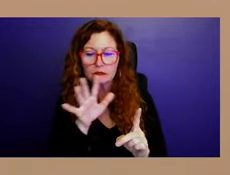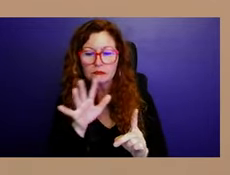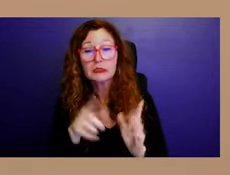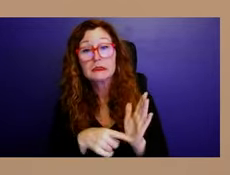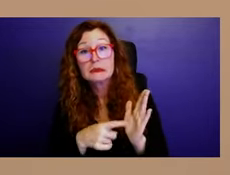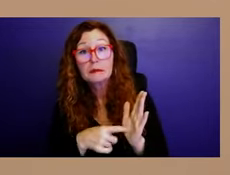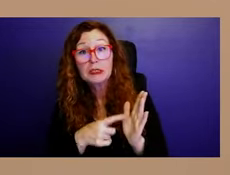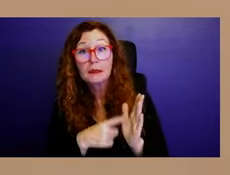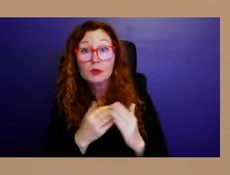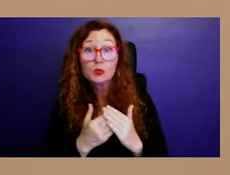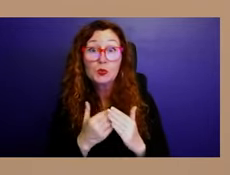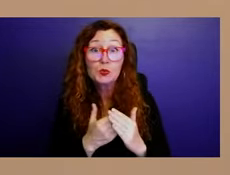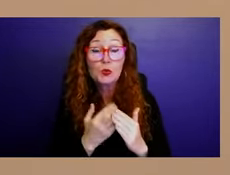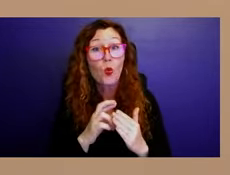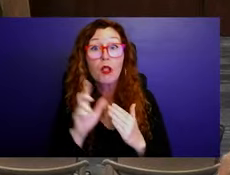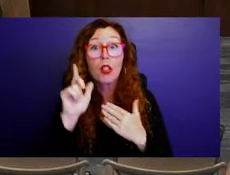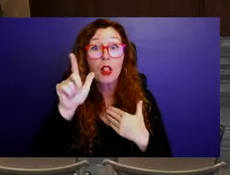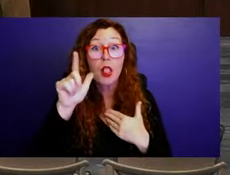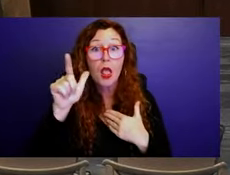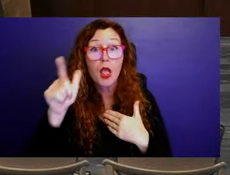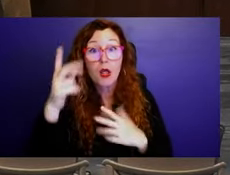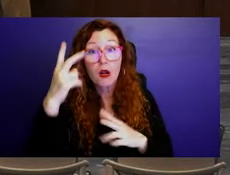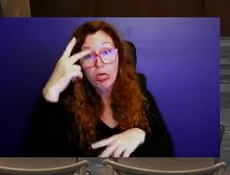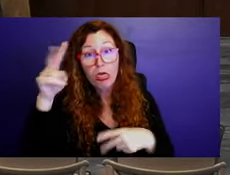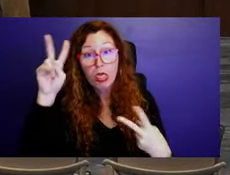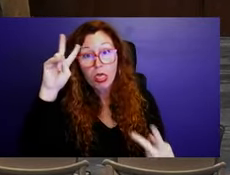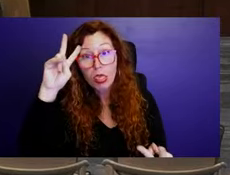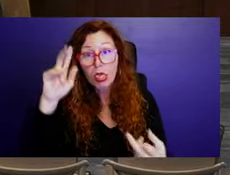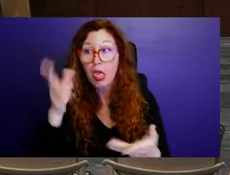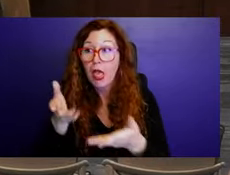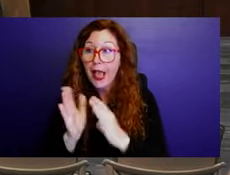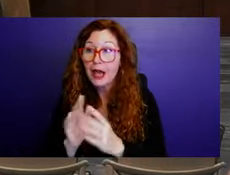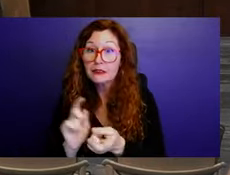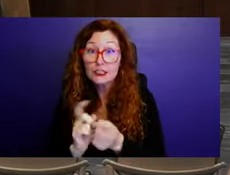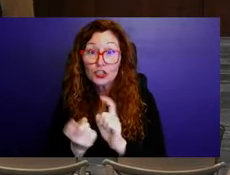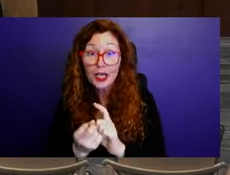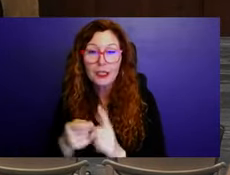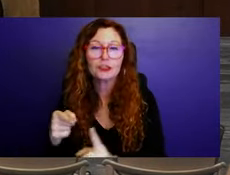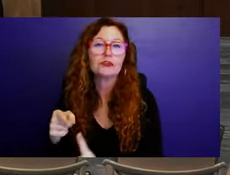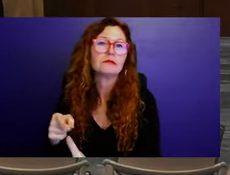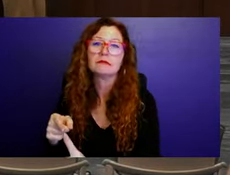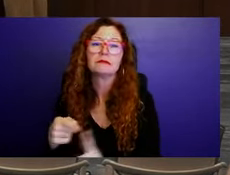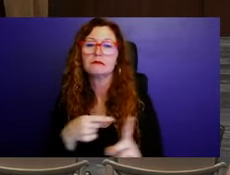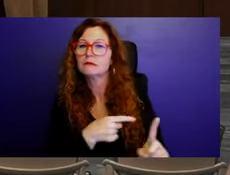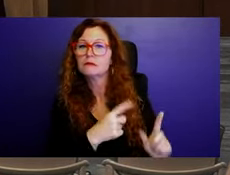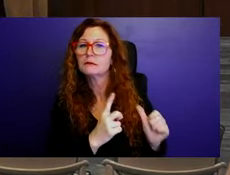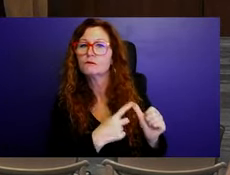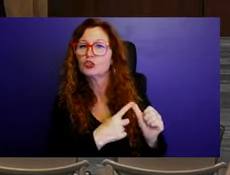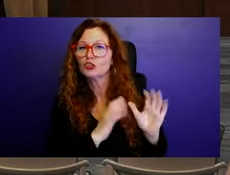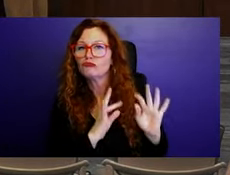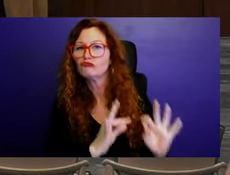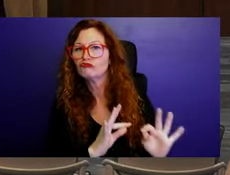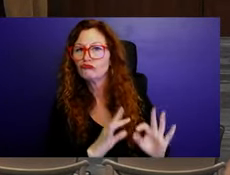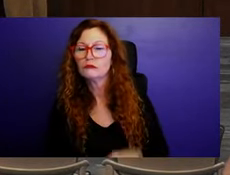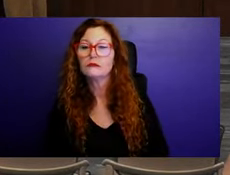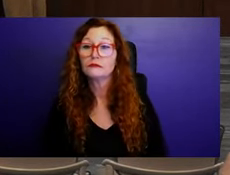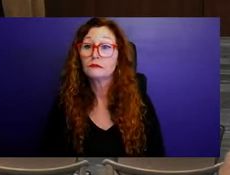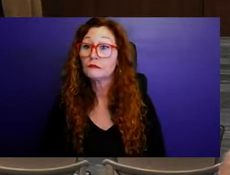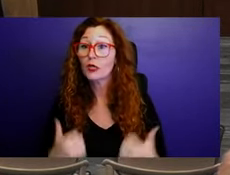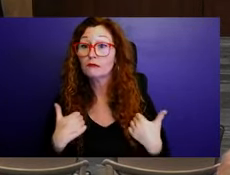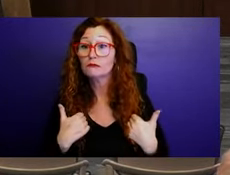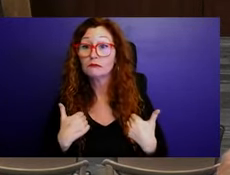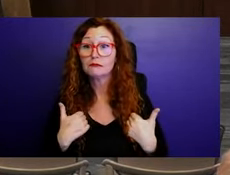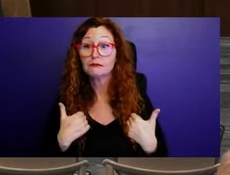there was a previously approved site plan. Got it. Just want to make sure I was reading that right. Okay. No, I'm good. I don't have any questions or thank you,